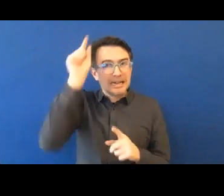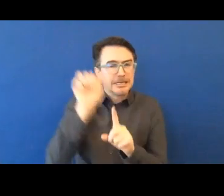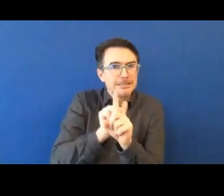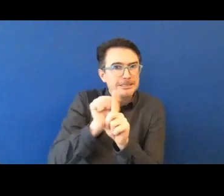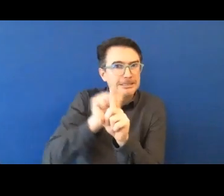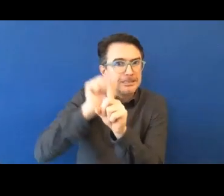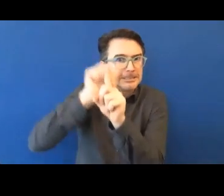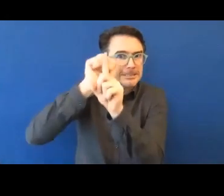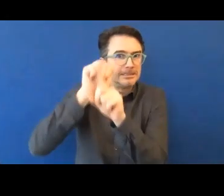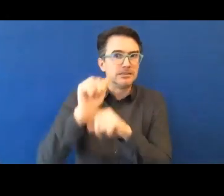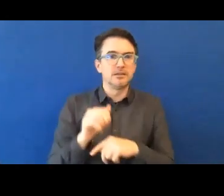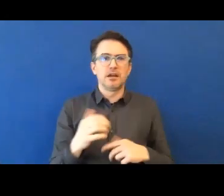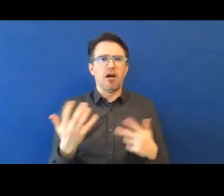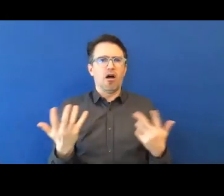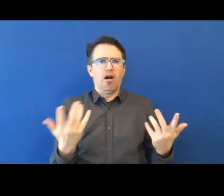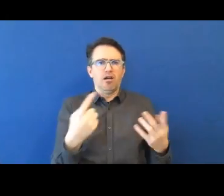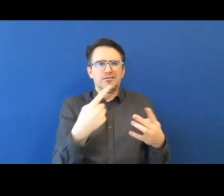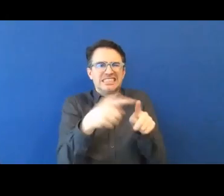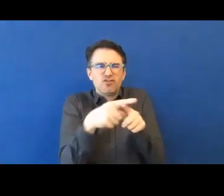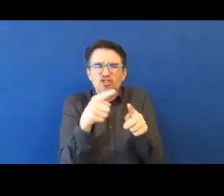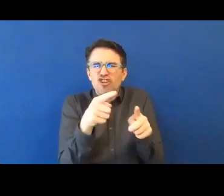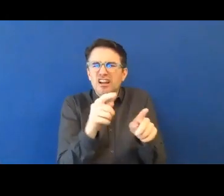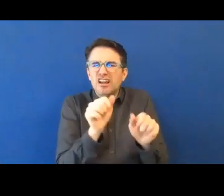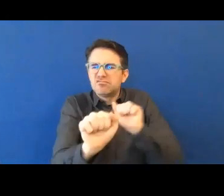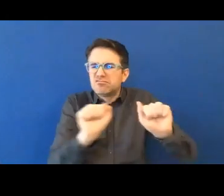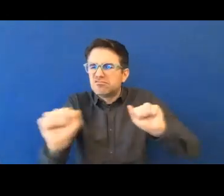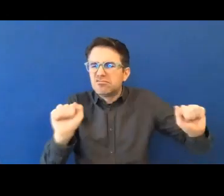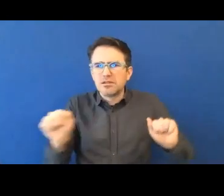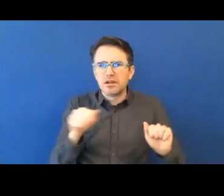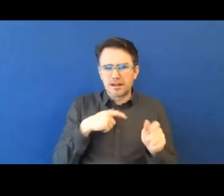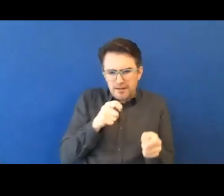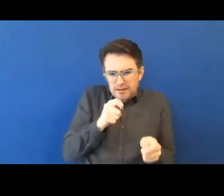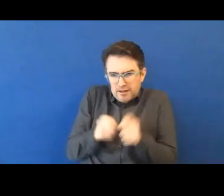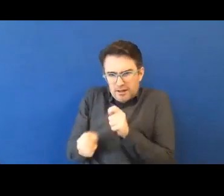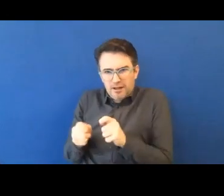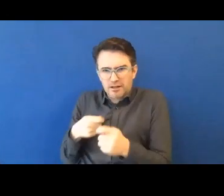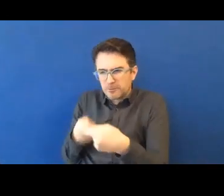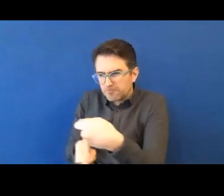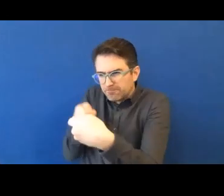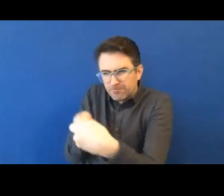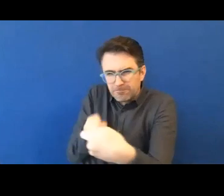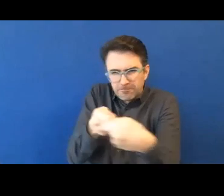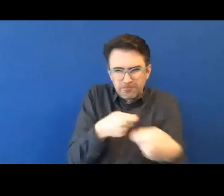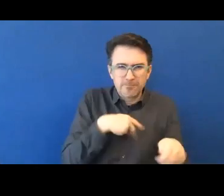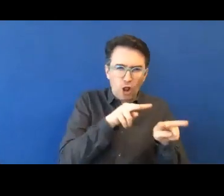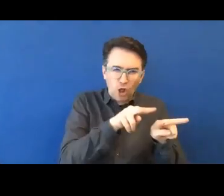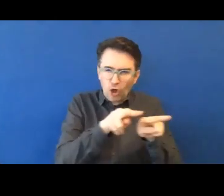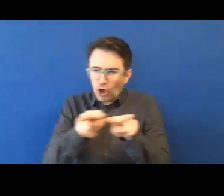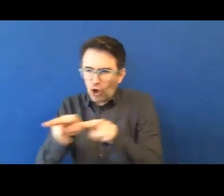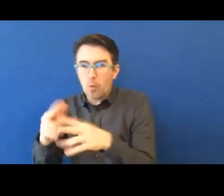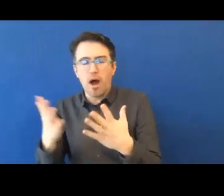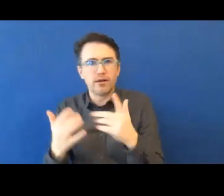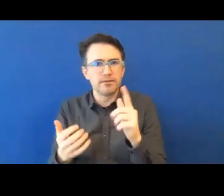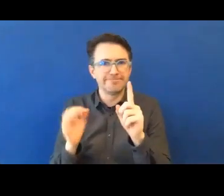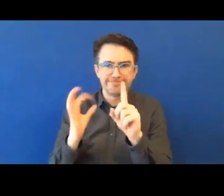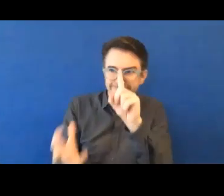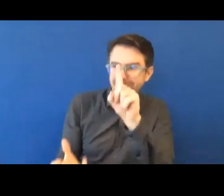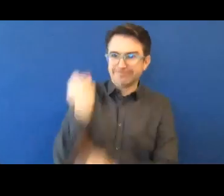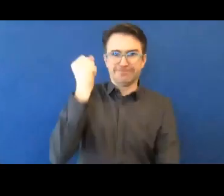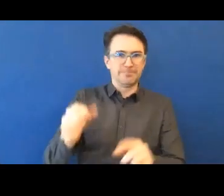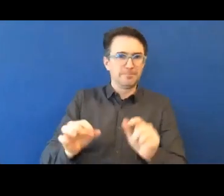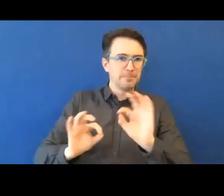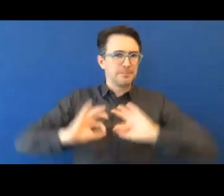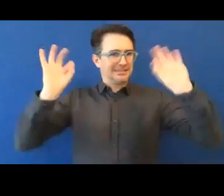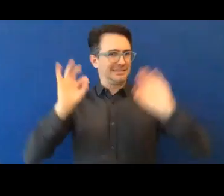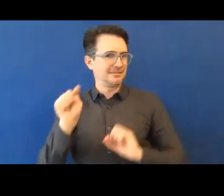of self-esteem and confidence issues. So coaching is often used as a vehicle to specific individual level